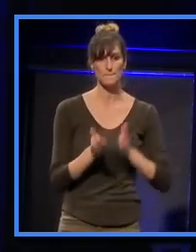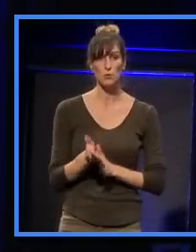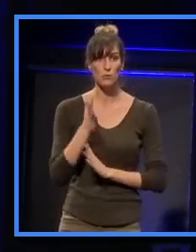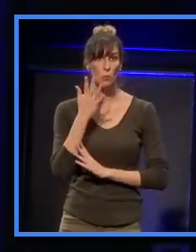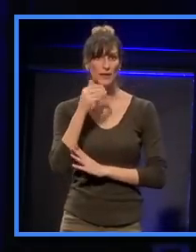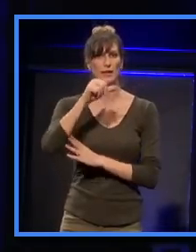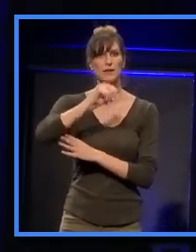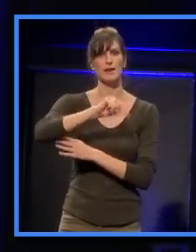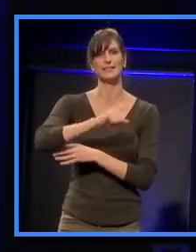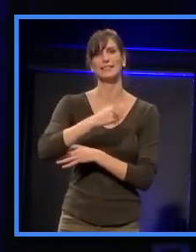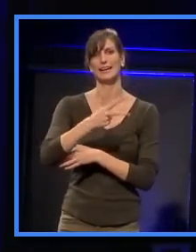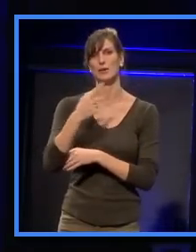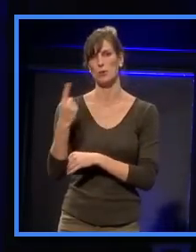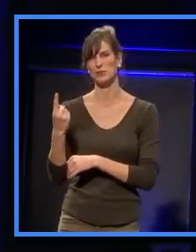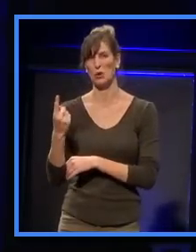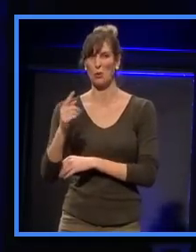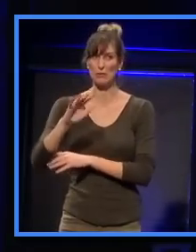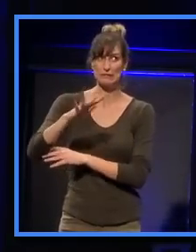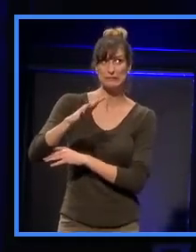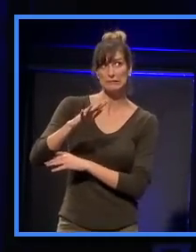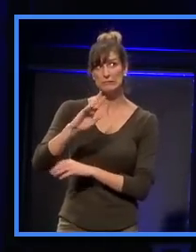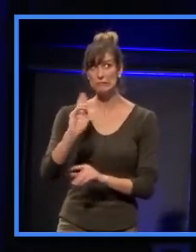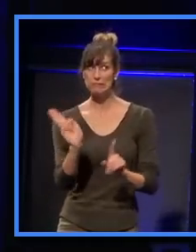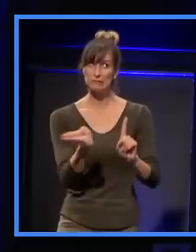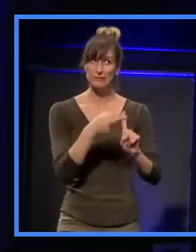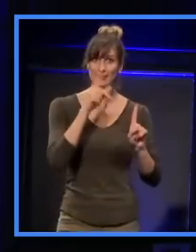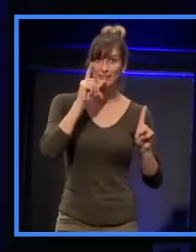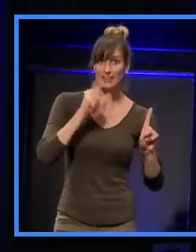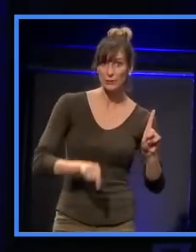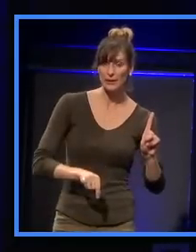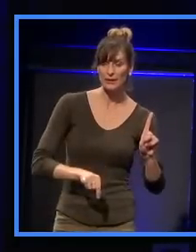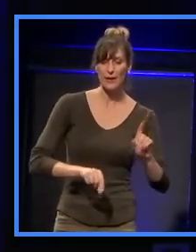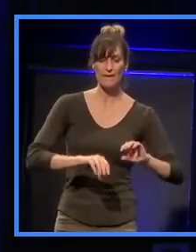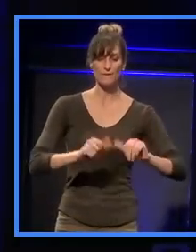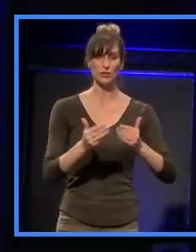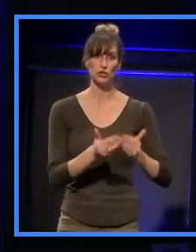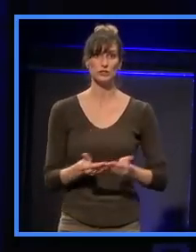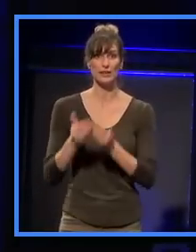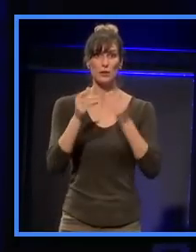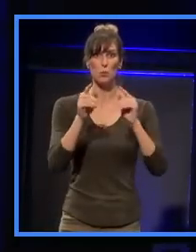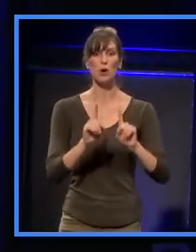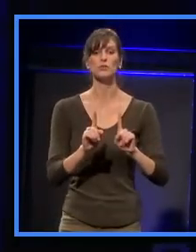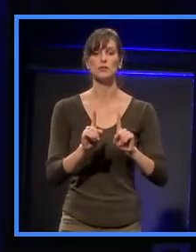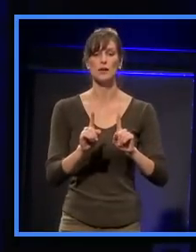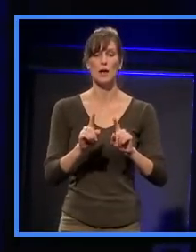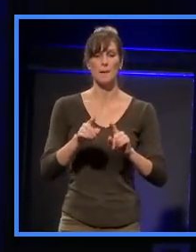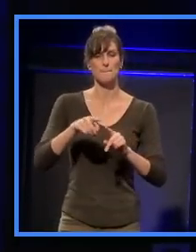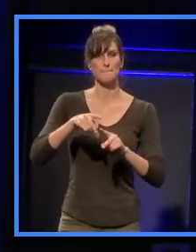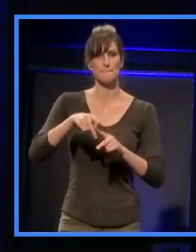almost, well, you're kind of a Kiwi. So, he studied mechanical engineering at Monash University in Melbourne.